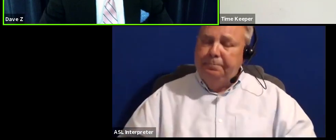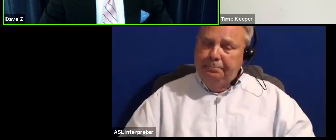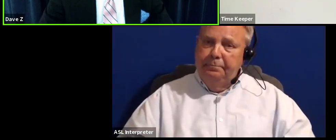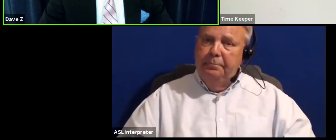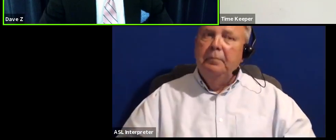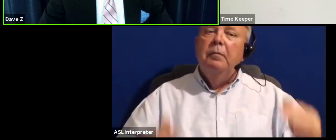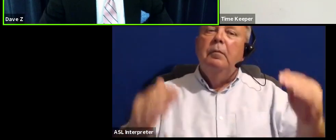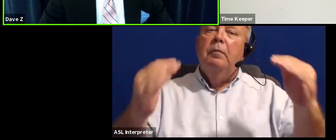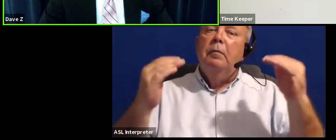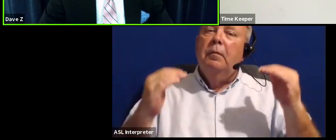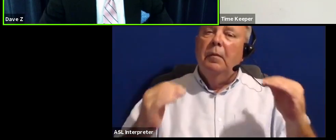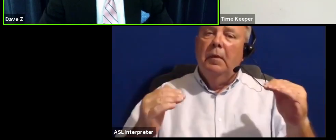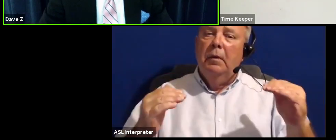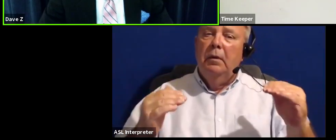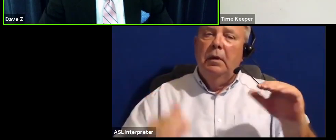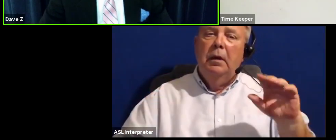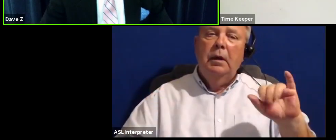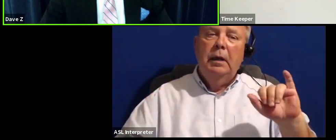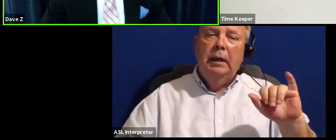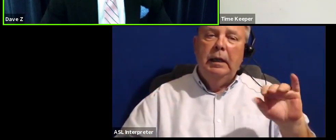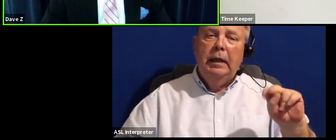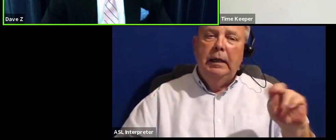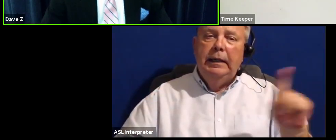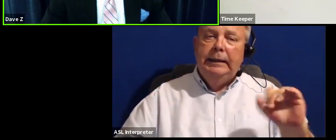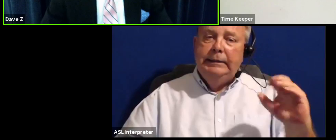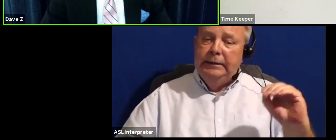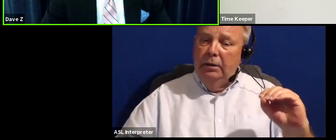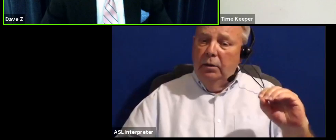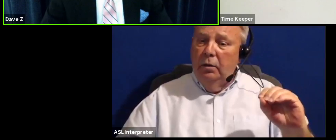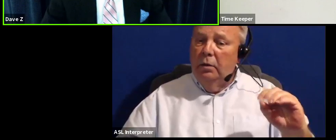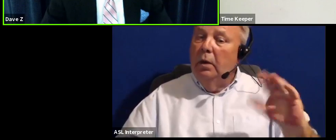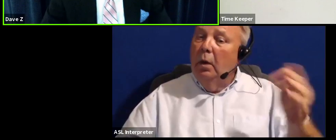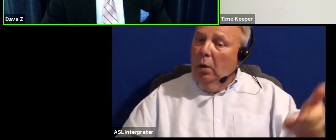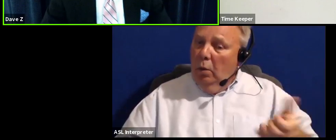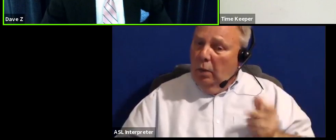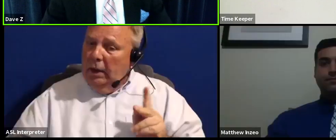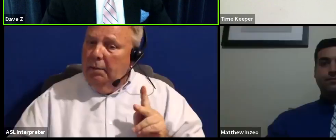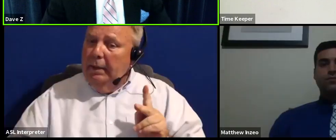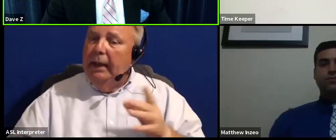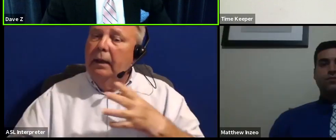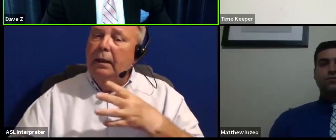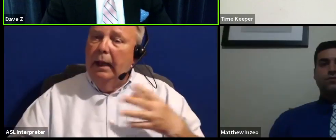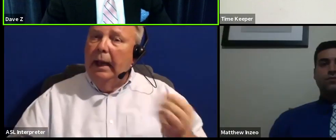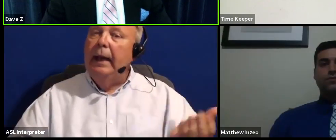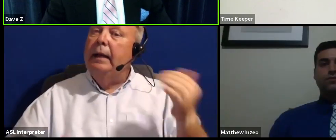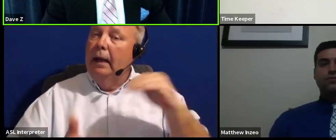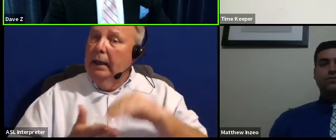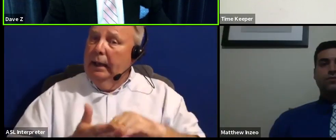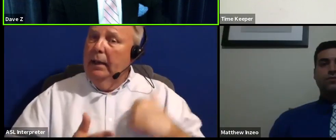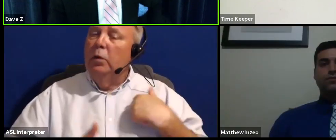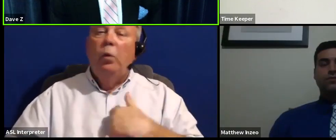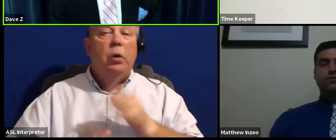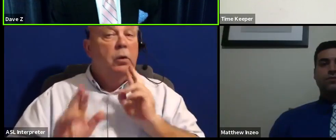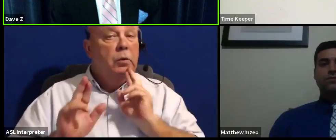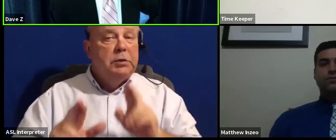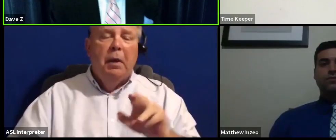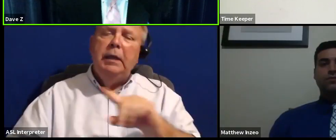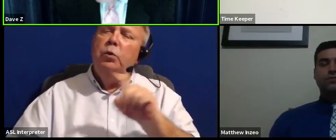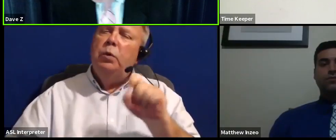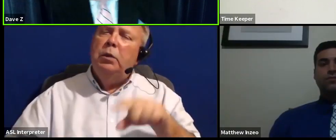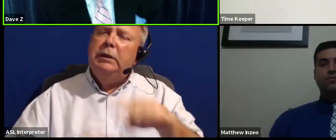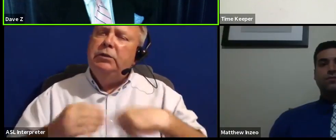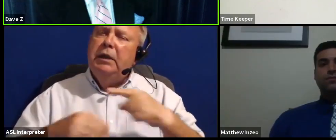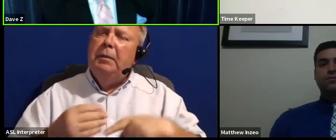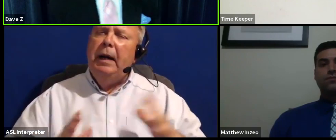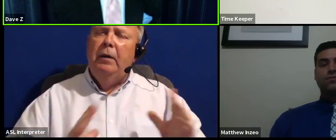We move next to Mr. Inzio. Mr. Inzio, welcome back. And again, we're responding to a question about